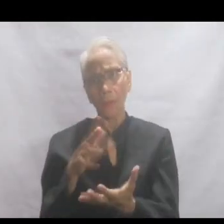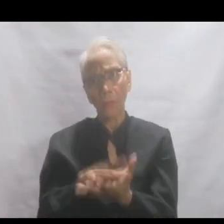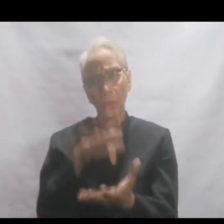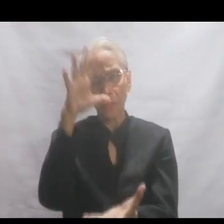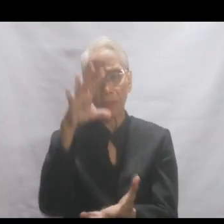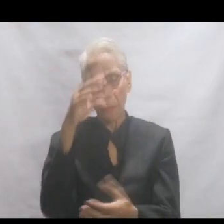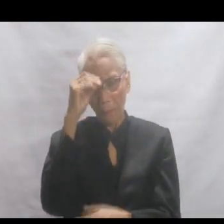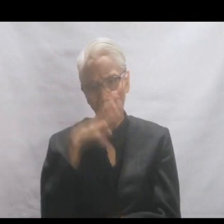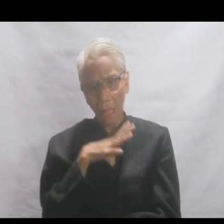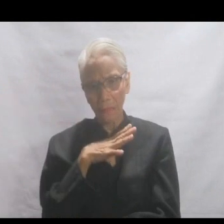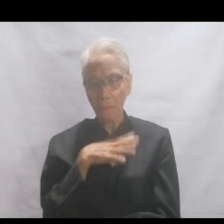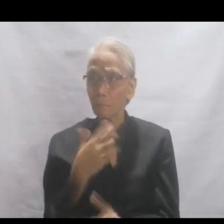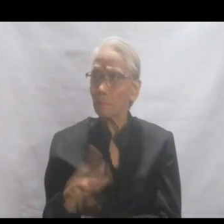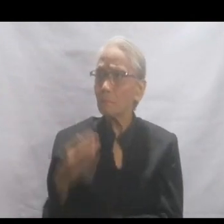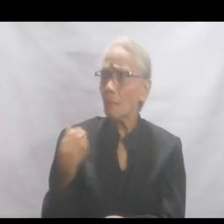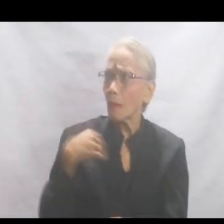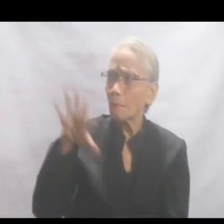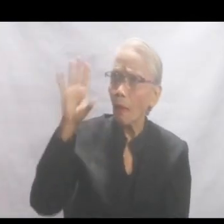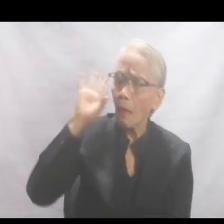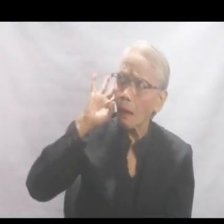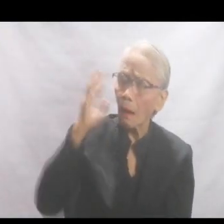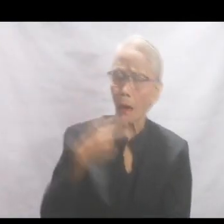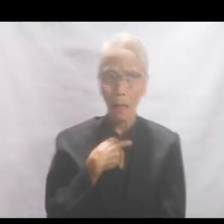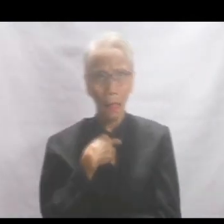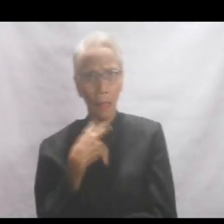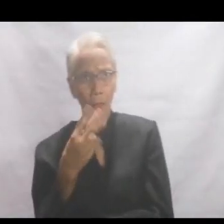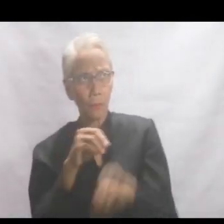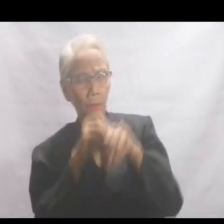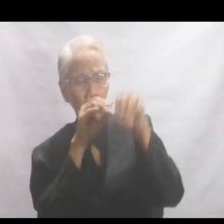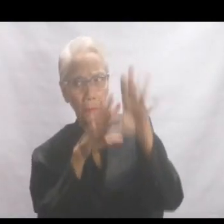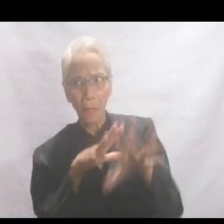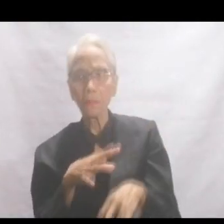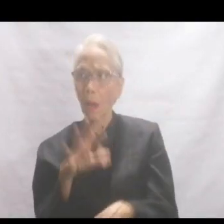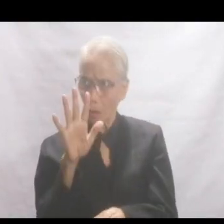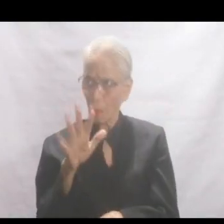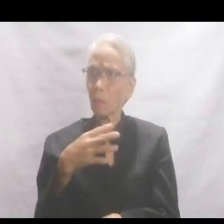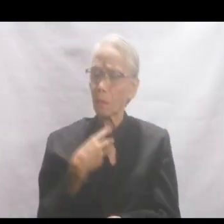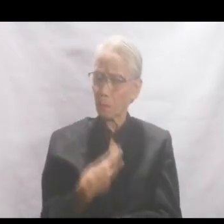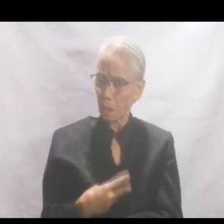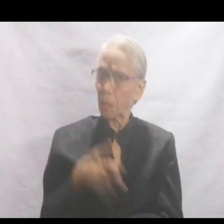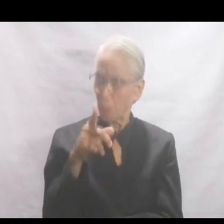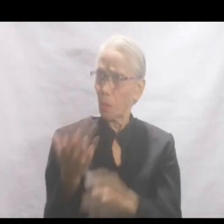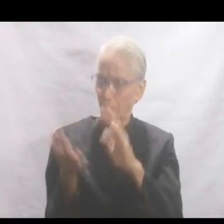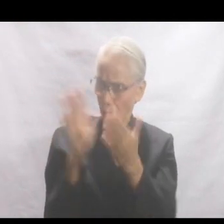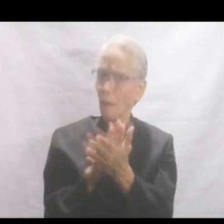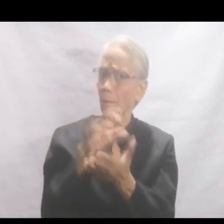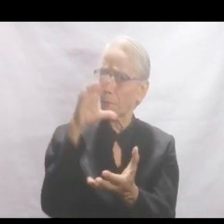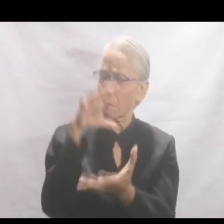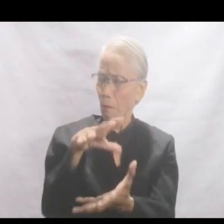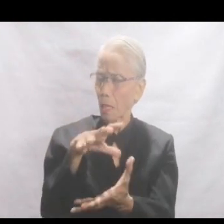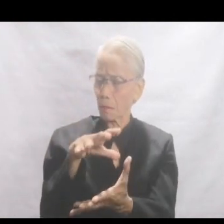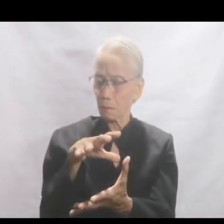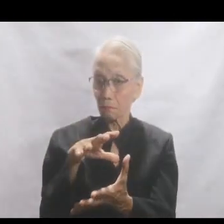be. Suddenly, a voice answered from the mountain, Your wish is heard. A rich man you shall be.